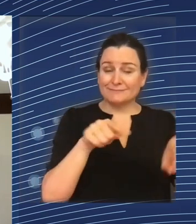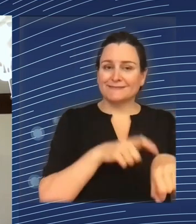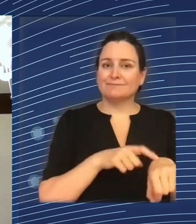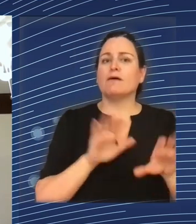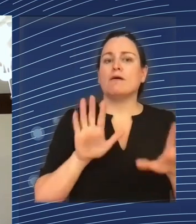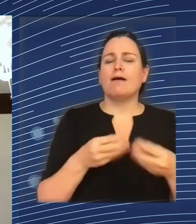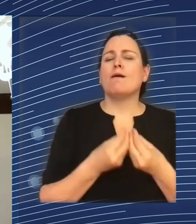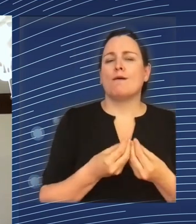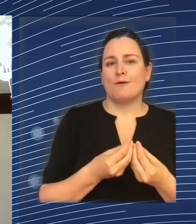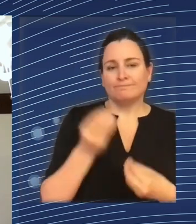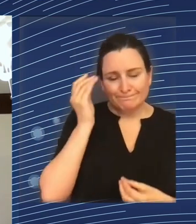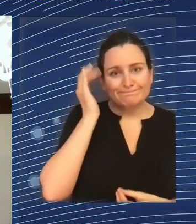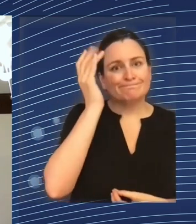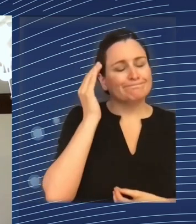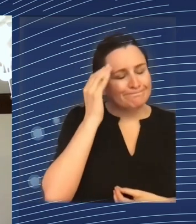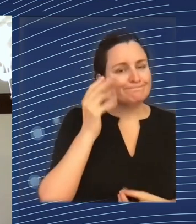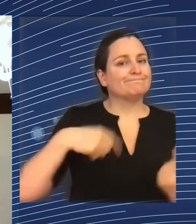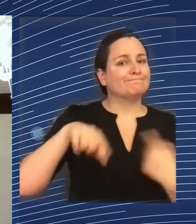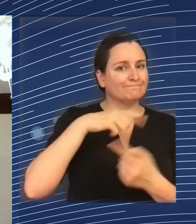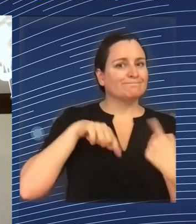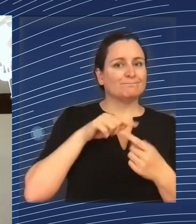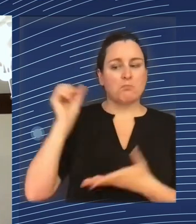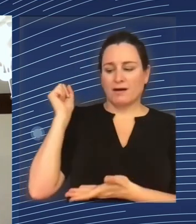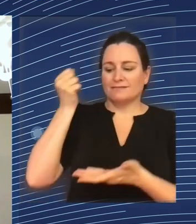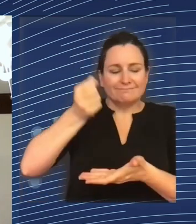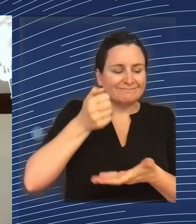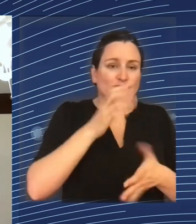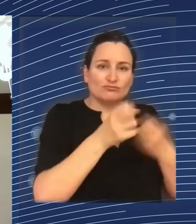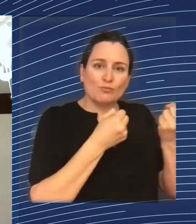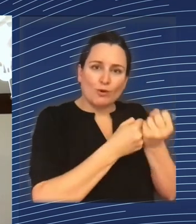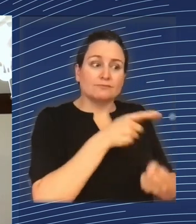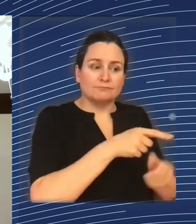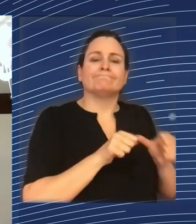we have to think about all of these streams simultaneously.